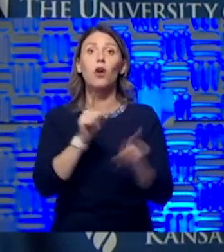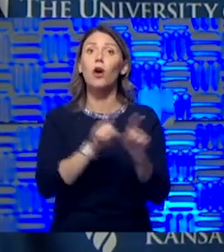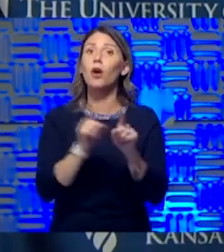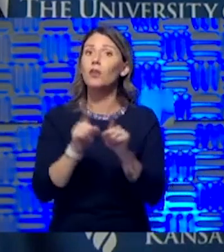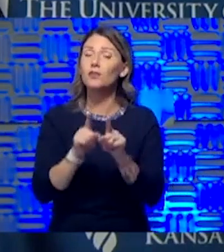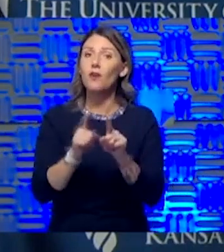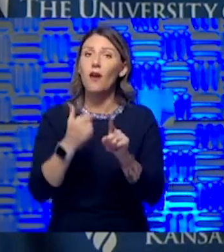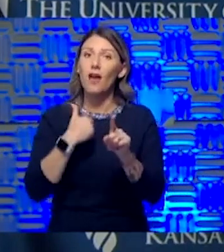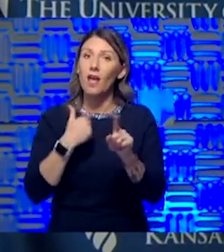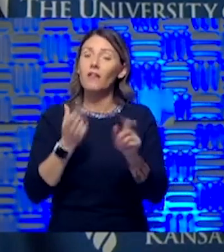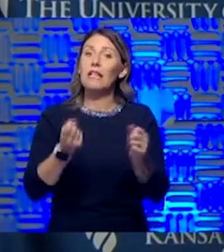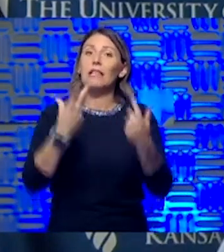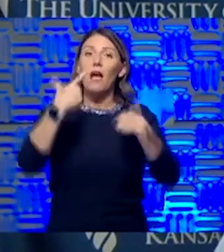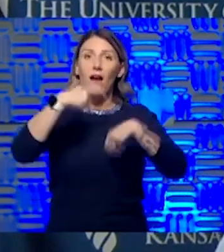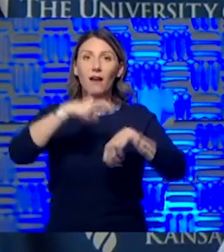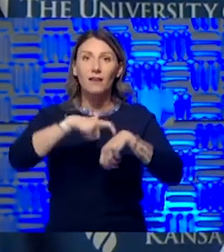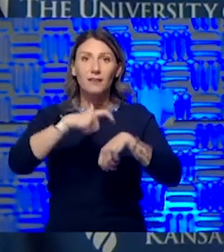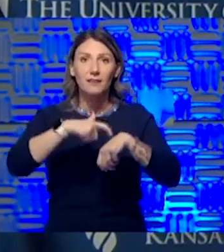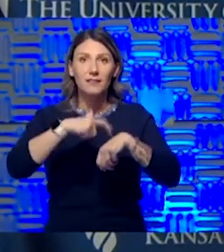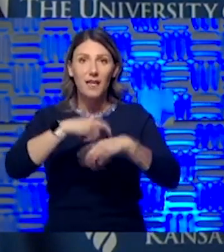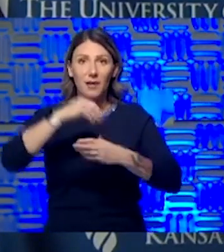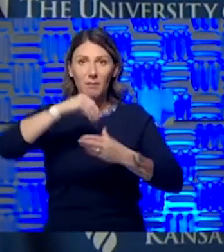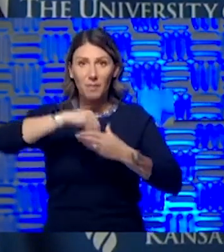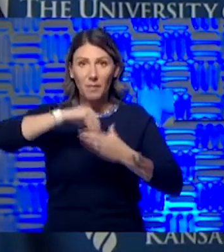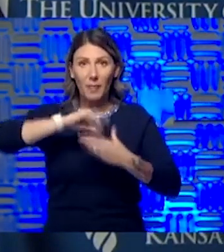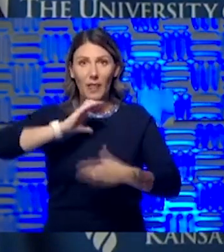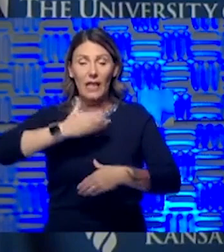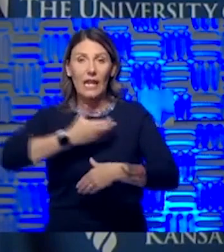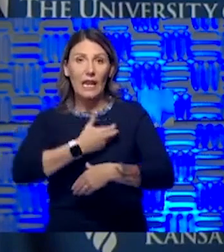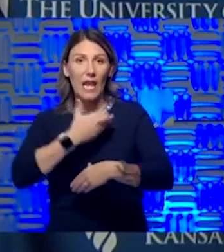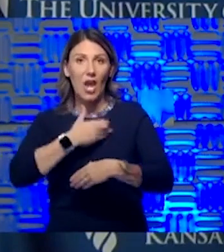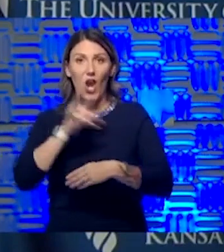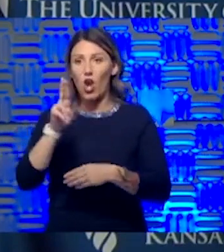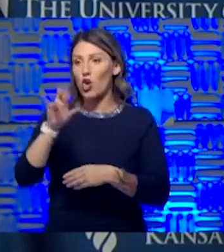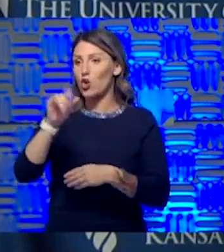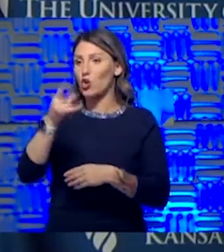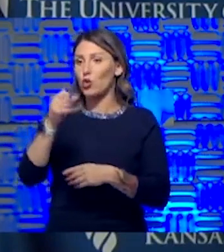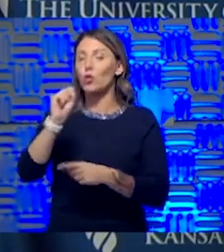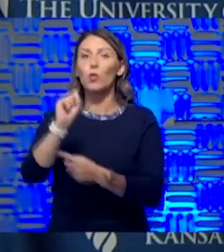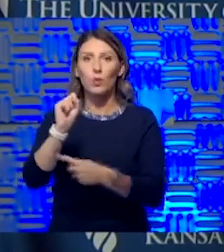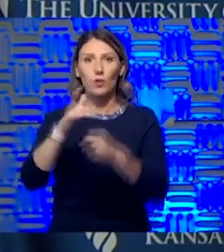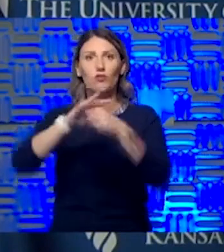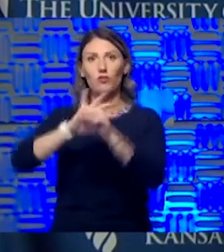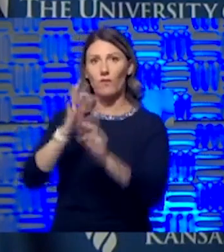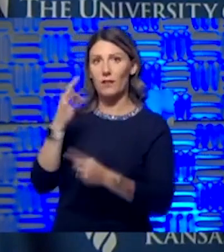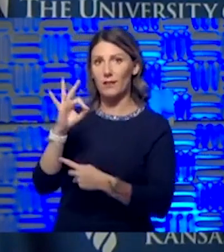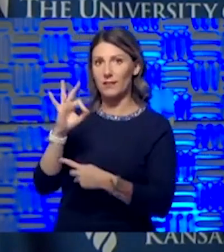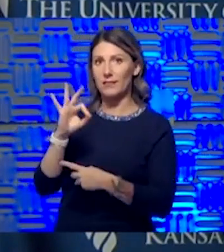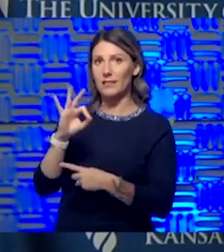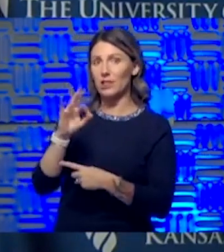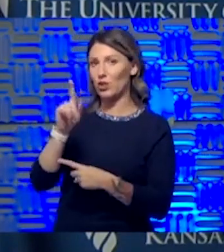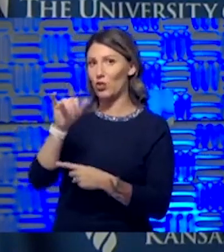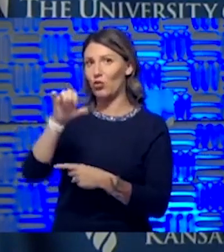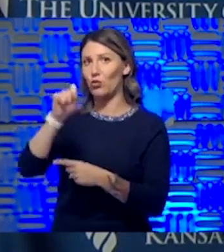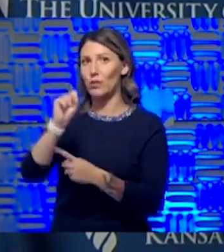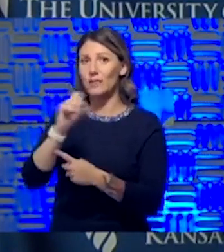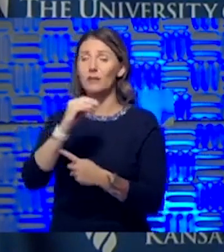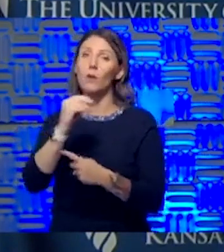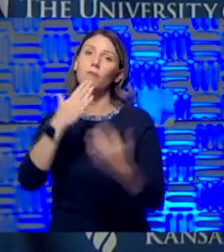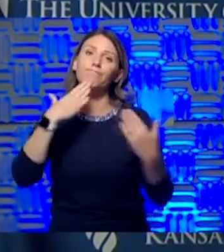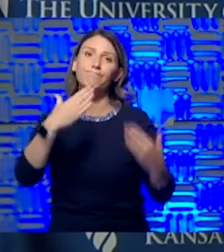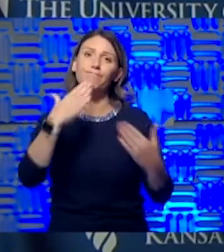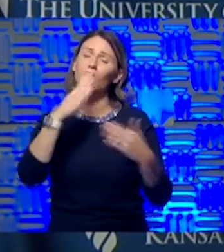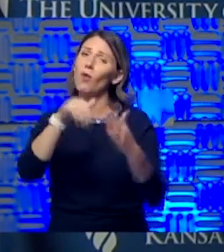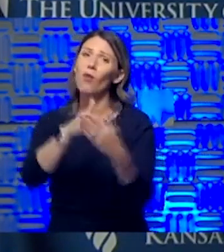quite a bit of time within our cohort of units. And I want to just thank all of those nurses who